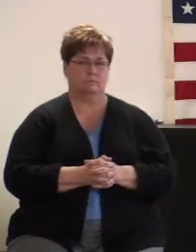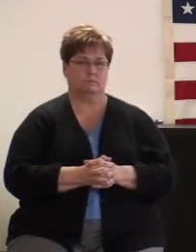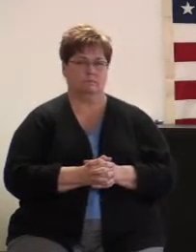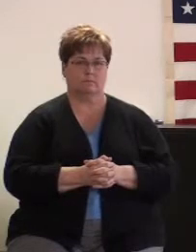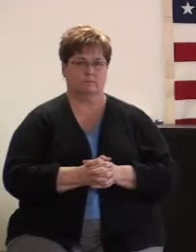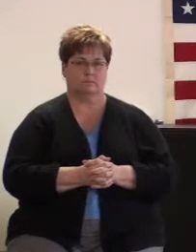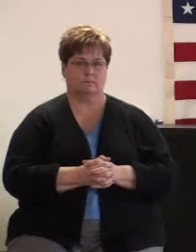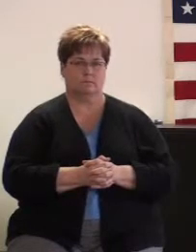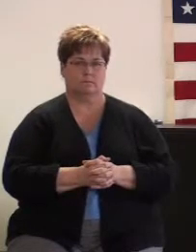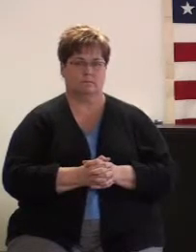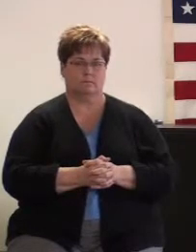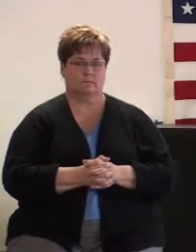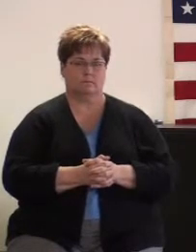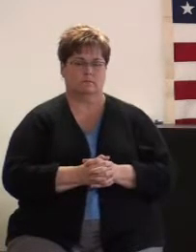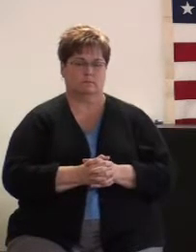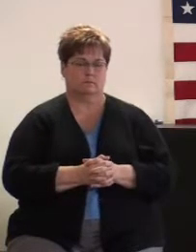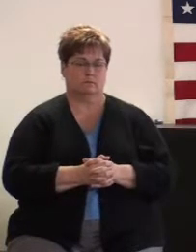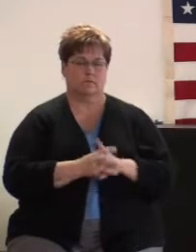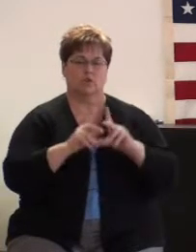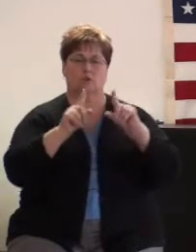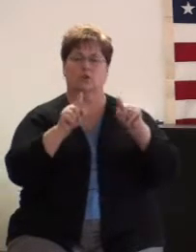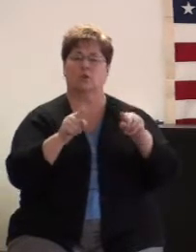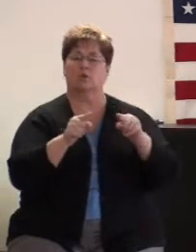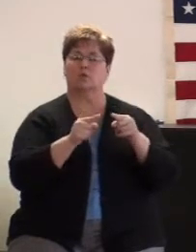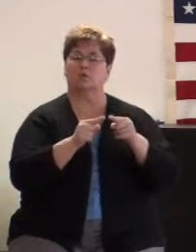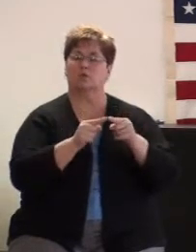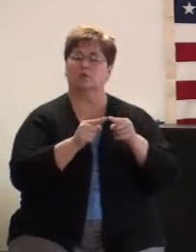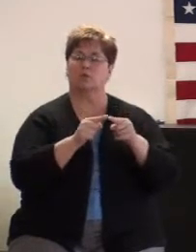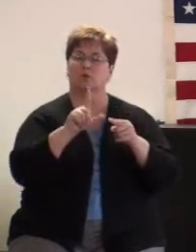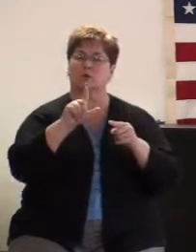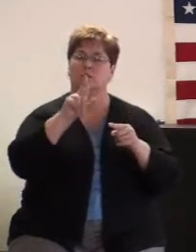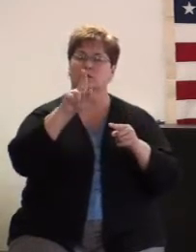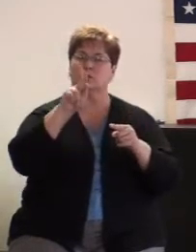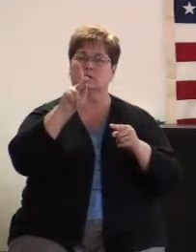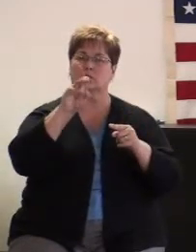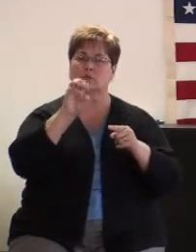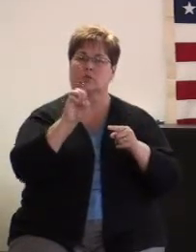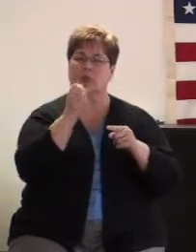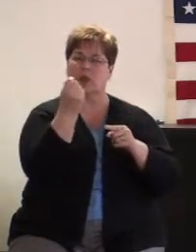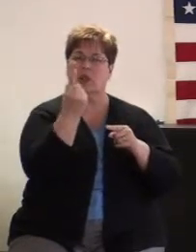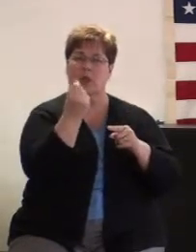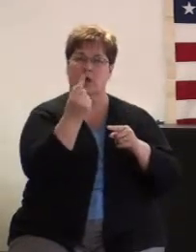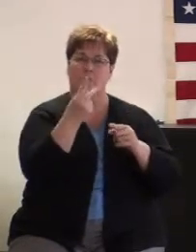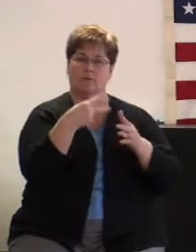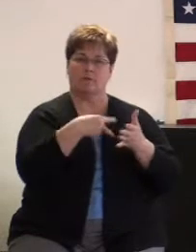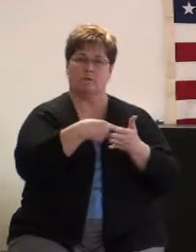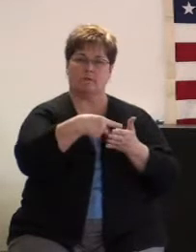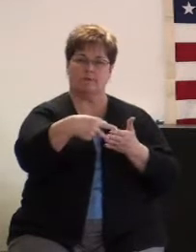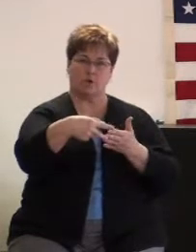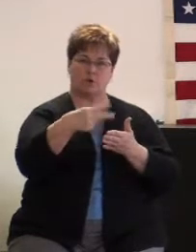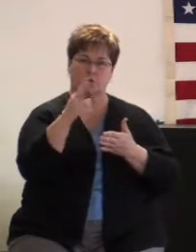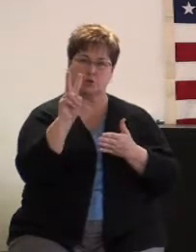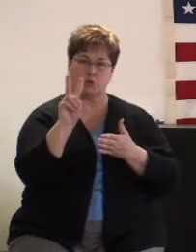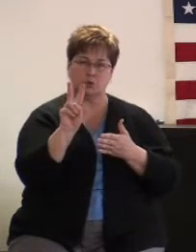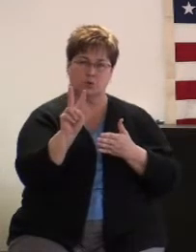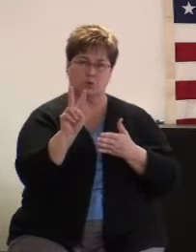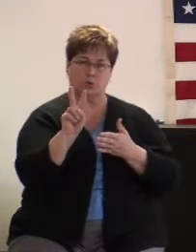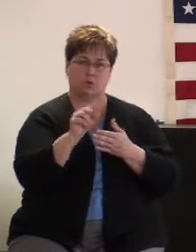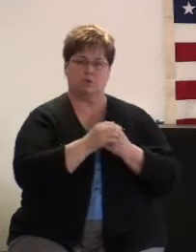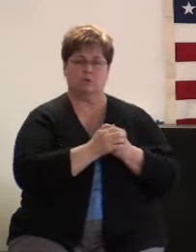see let's go to Luke 11 chapter verse 2